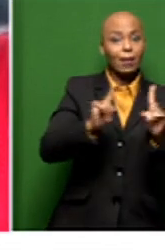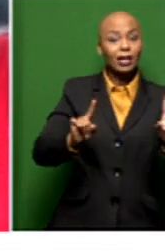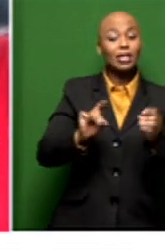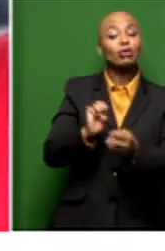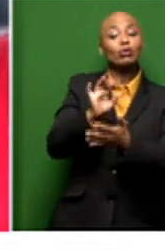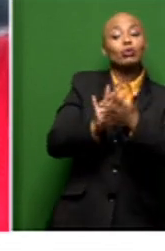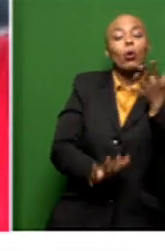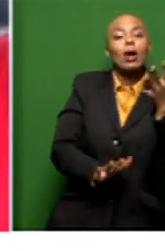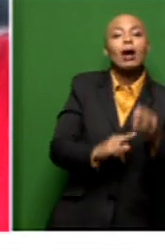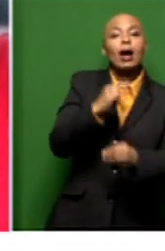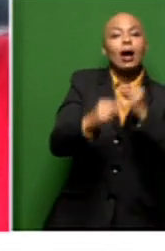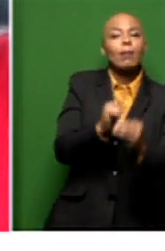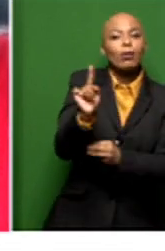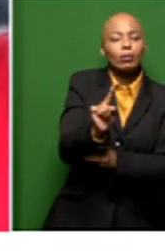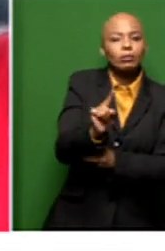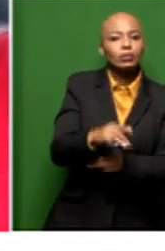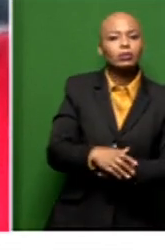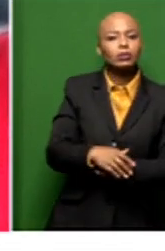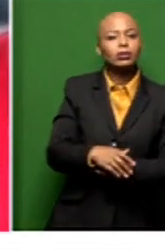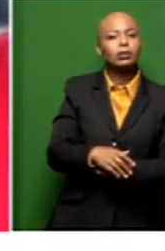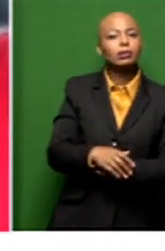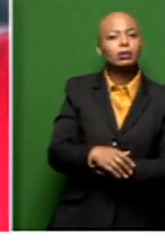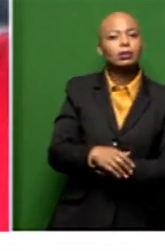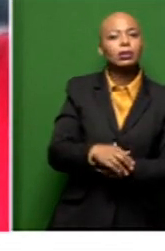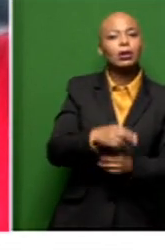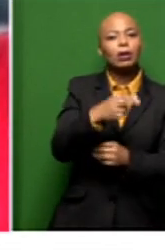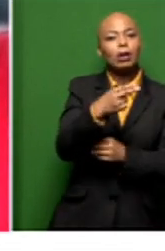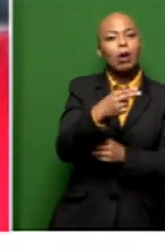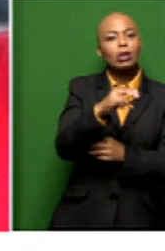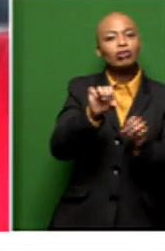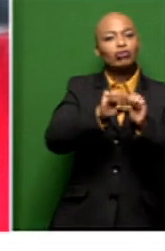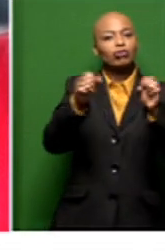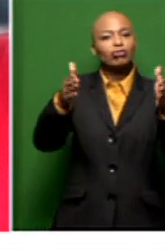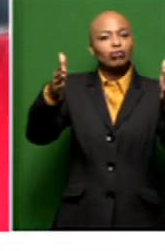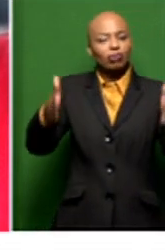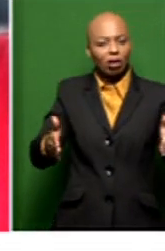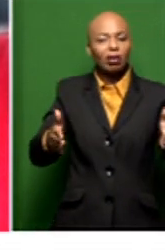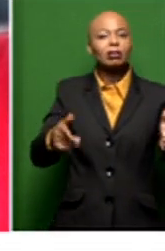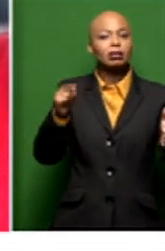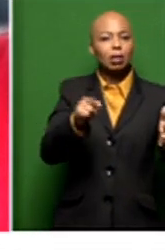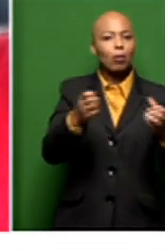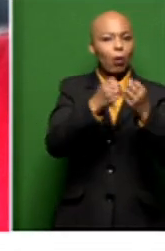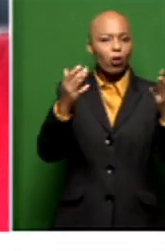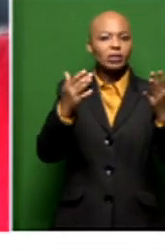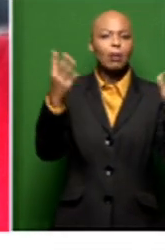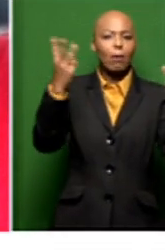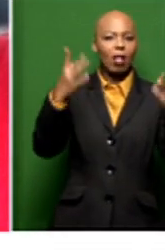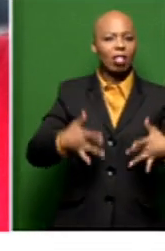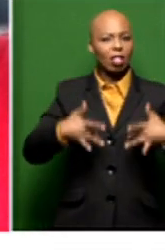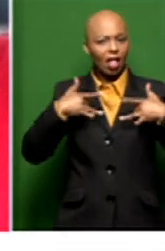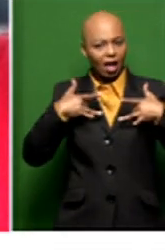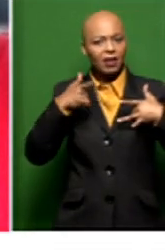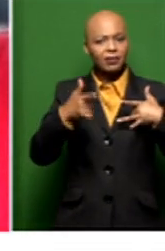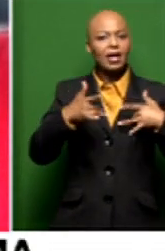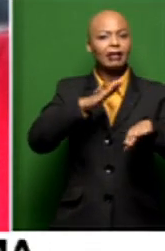this hallowed stage, you know, that was so important and so significant in so many people's lives and how it launched so many